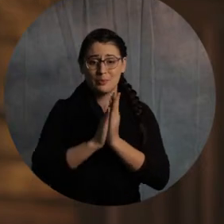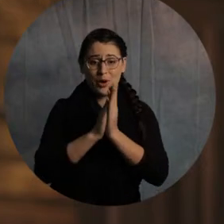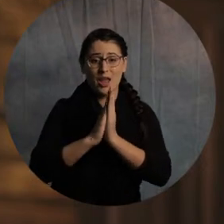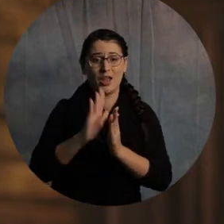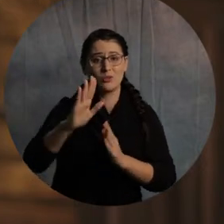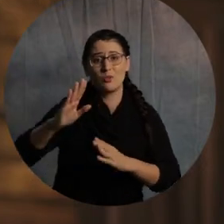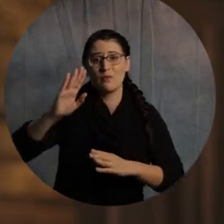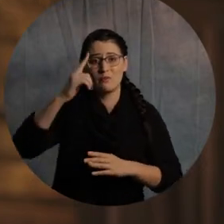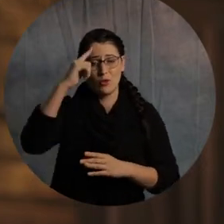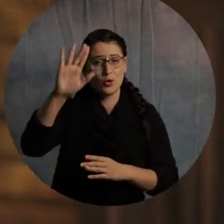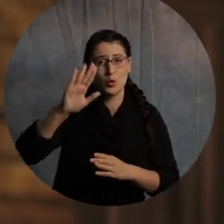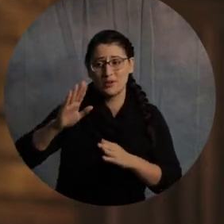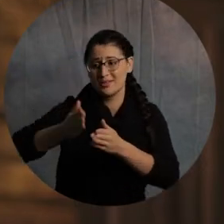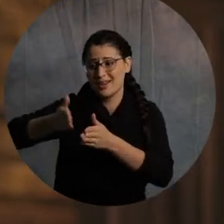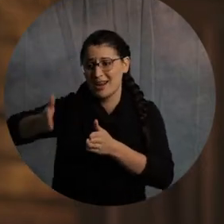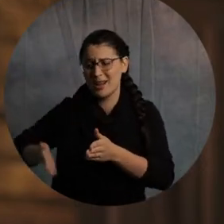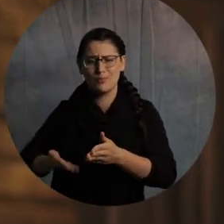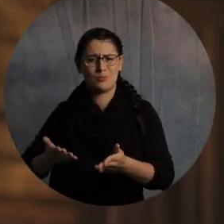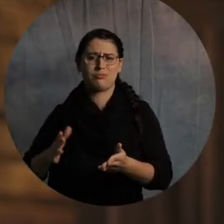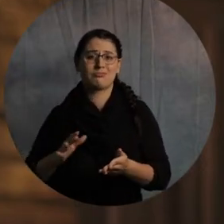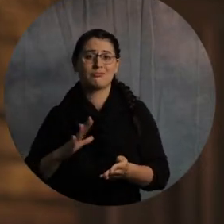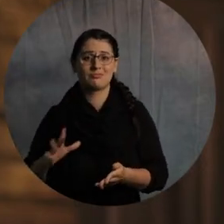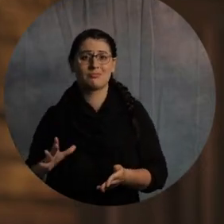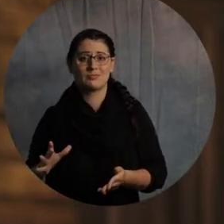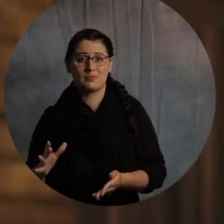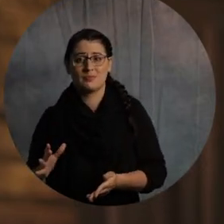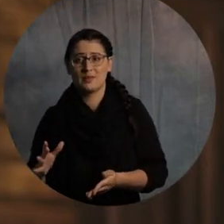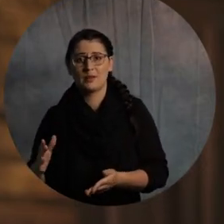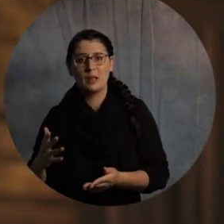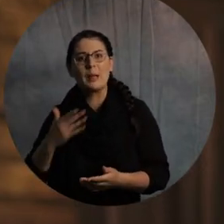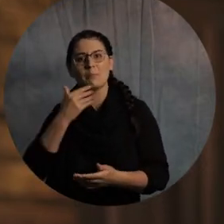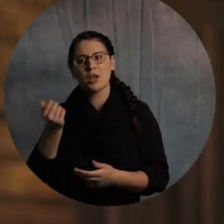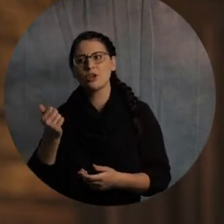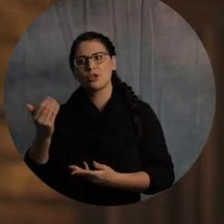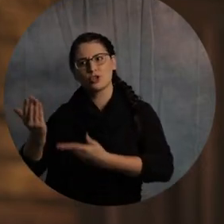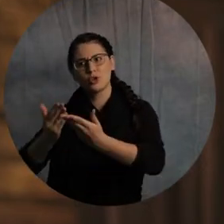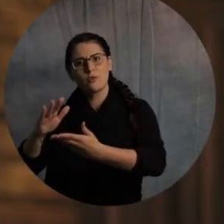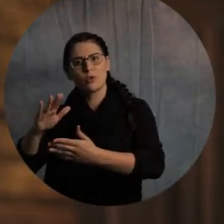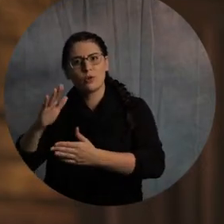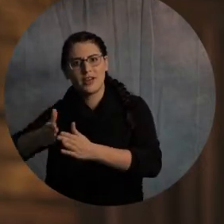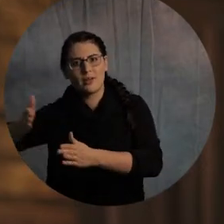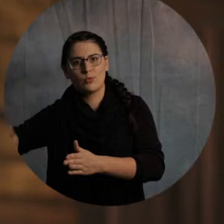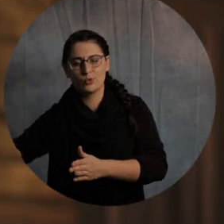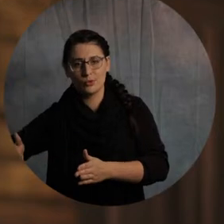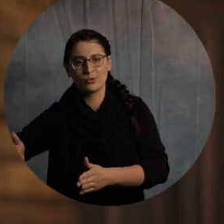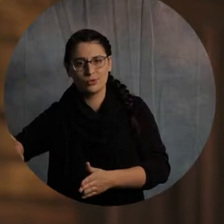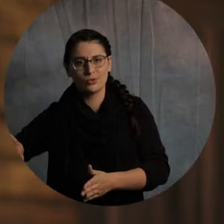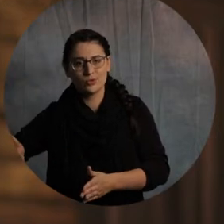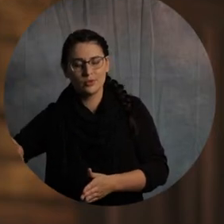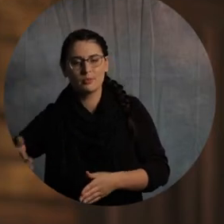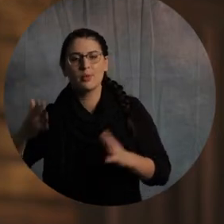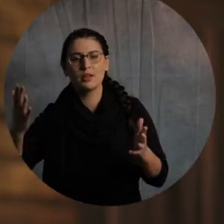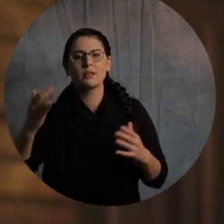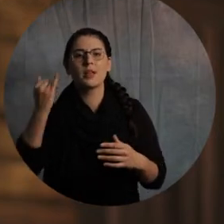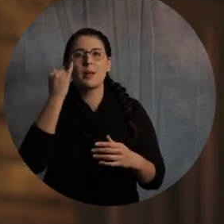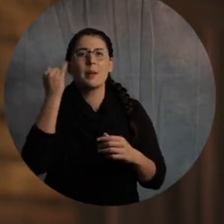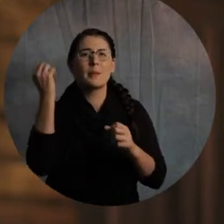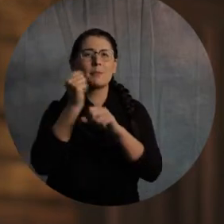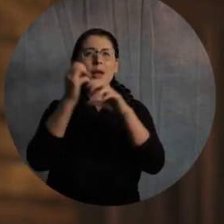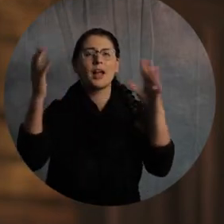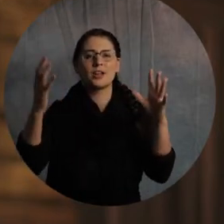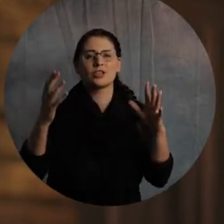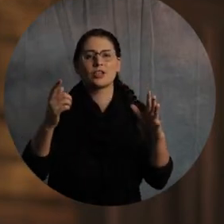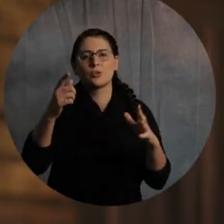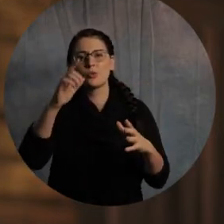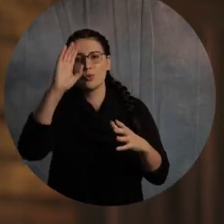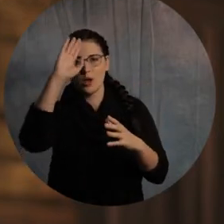here from somewhere than to break you off of that relationship with that neighbor, all right? Because that's number one. But just imagine as a husband and wife, you